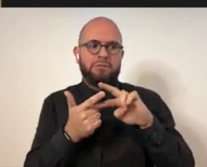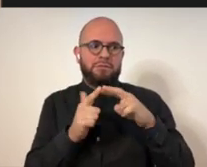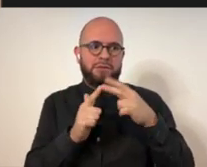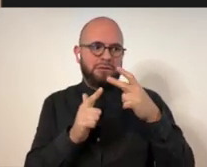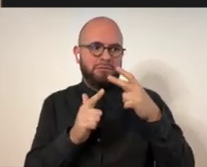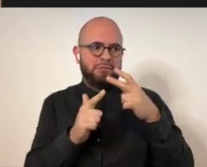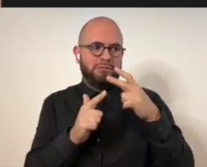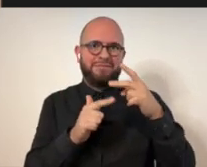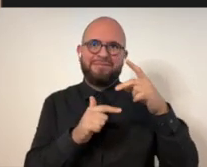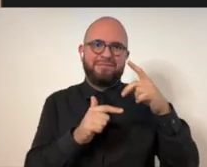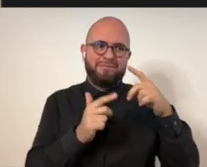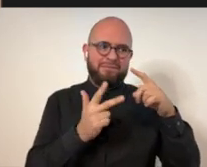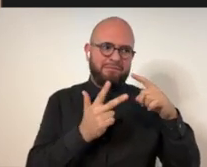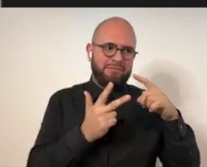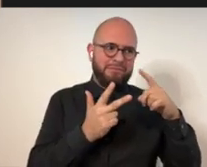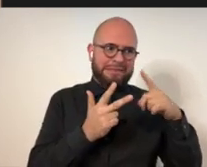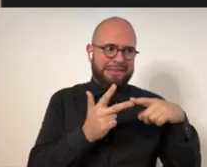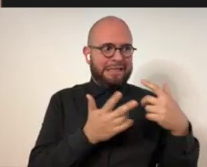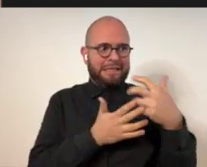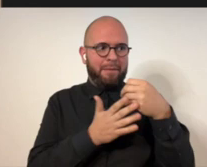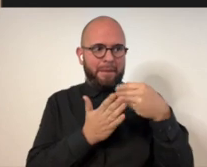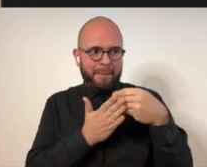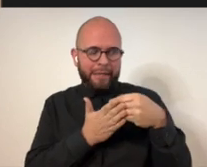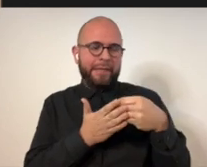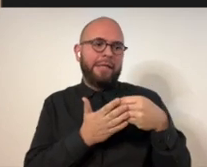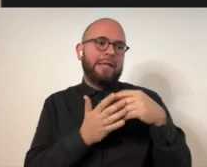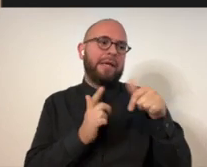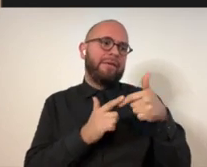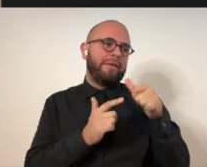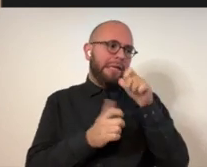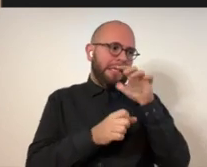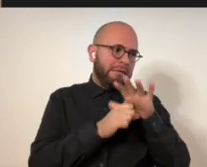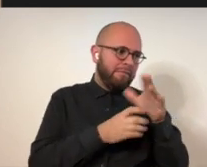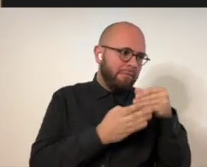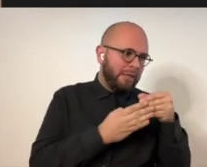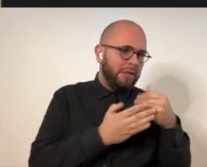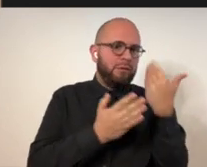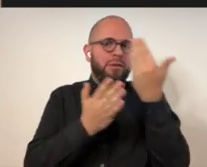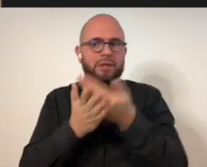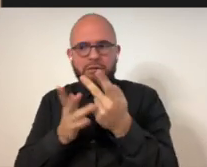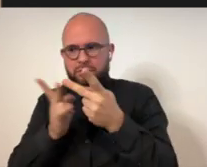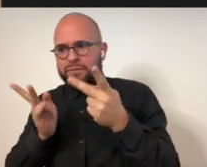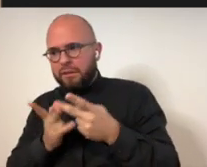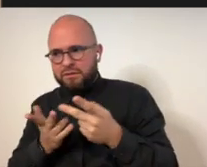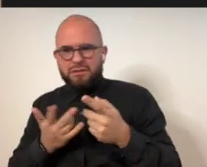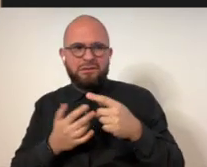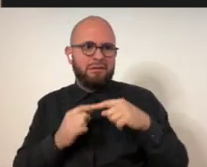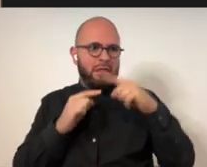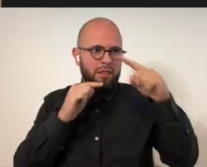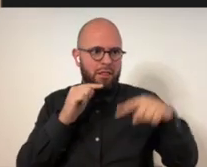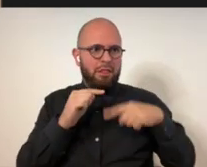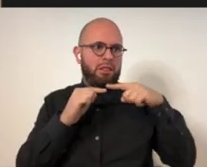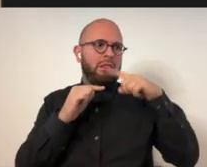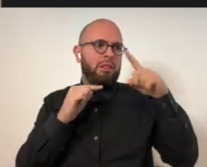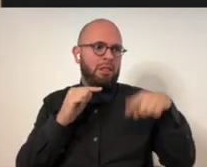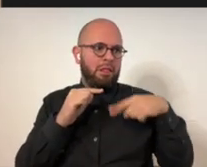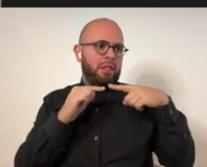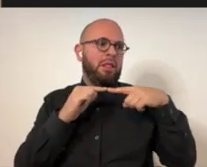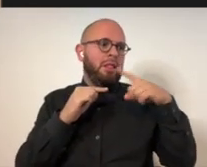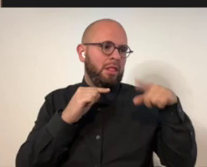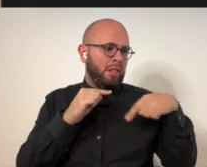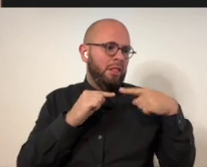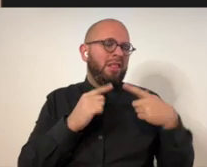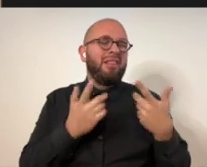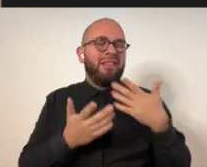then you can't get places and you can't make good, you can't make money. So you don't have the money to get to the